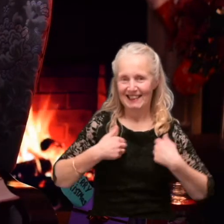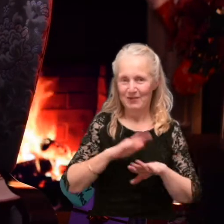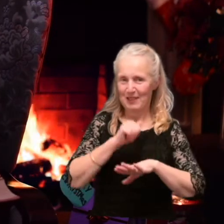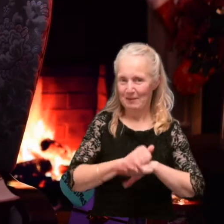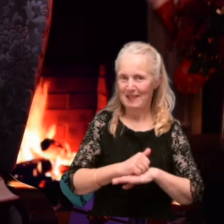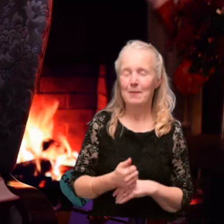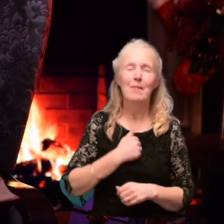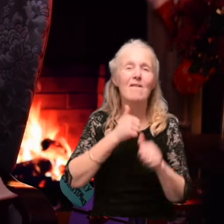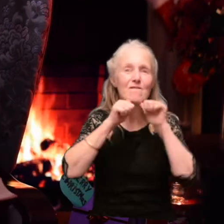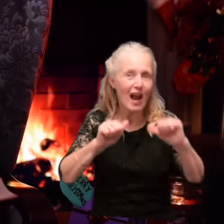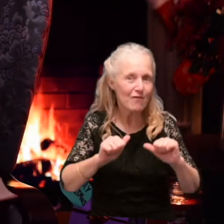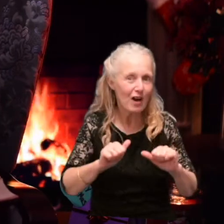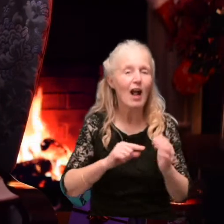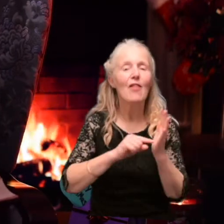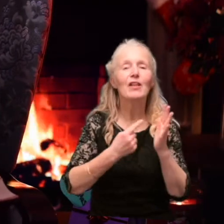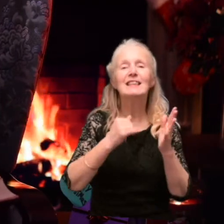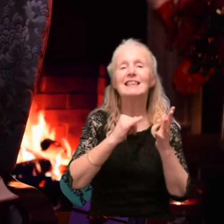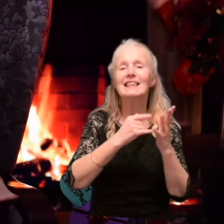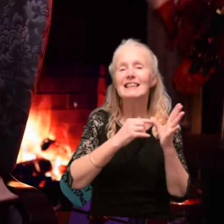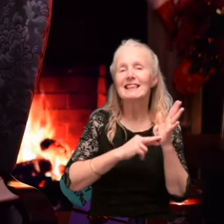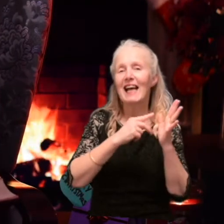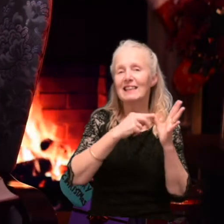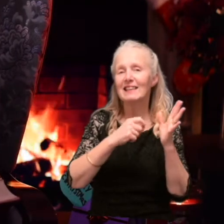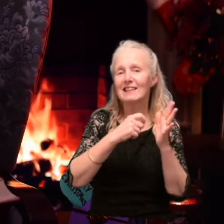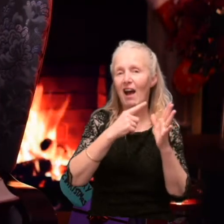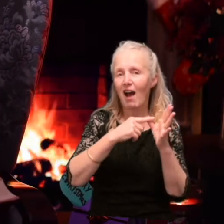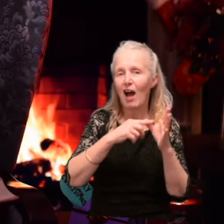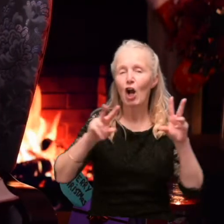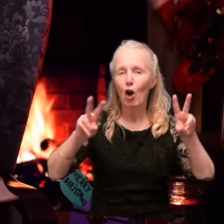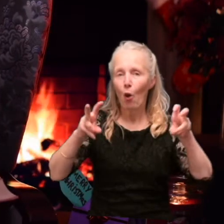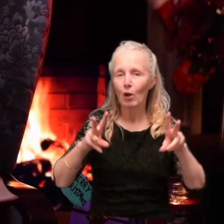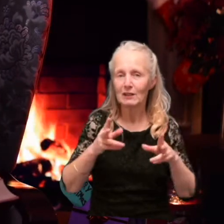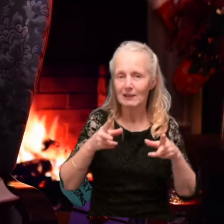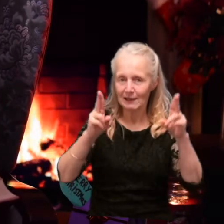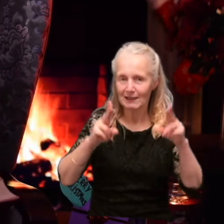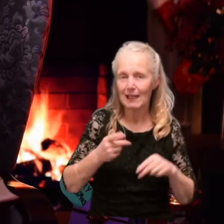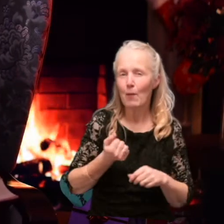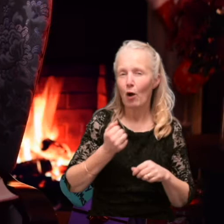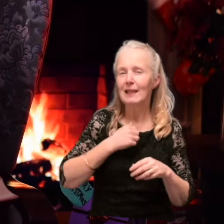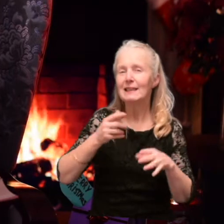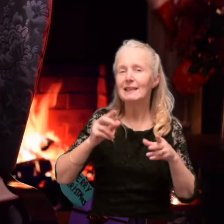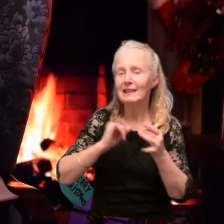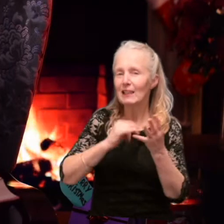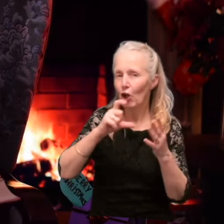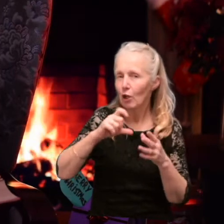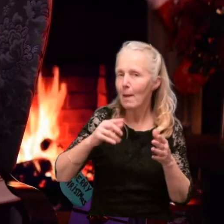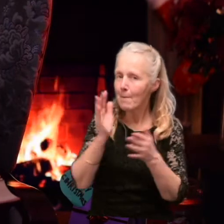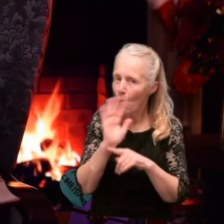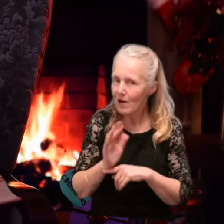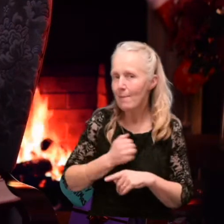favourite is the Santa Claus but Santa Claus the movie is our family's favourite so we always watch that one just before Christmas.